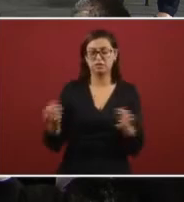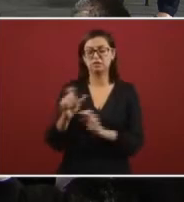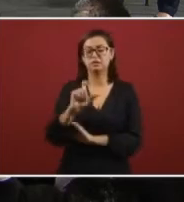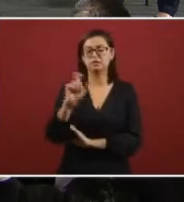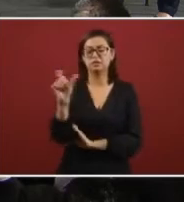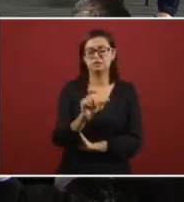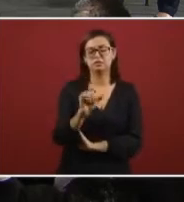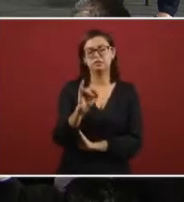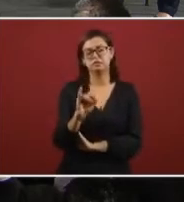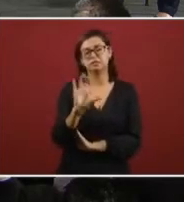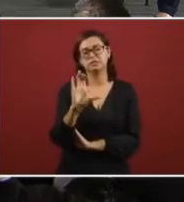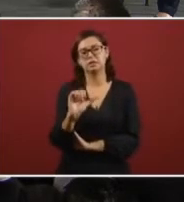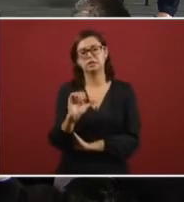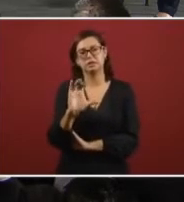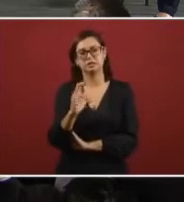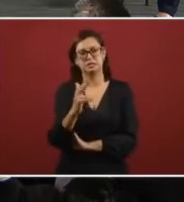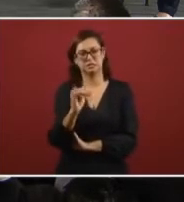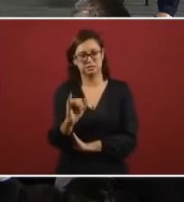giant campus